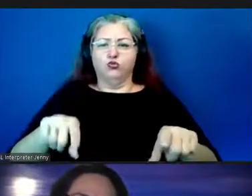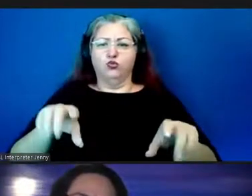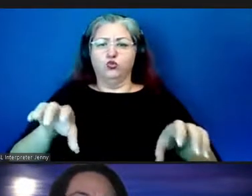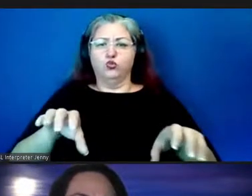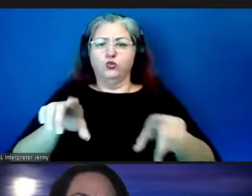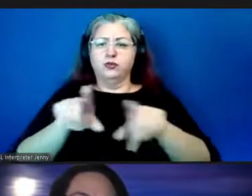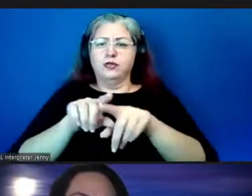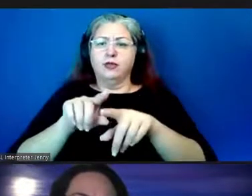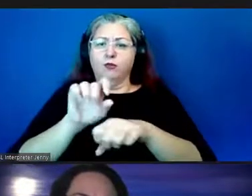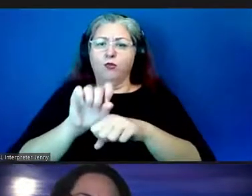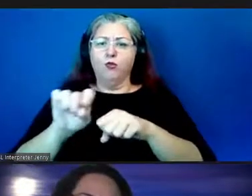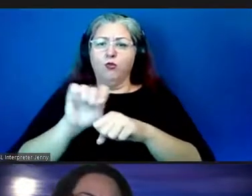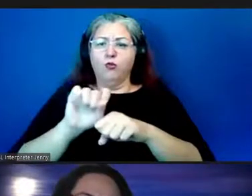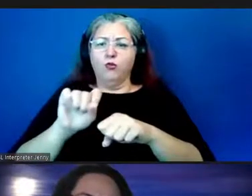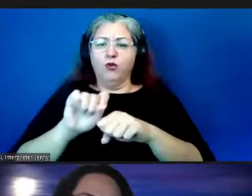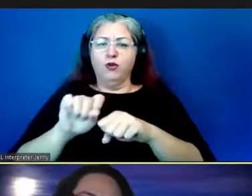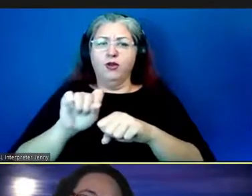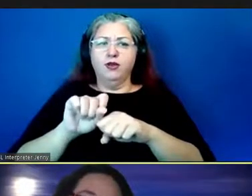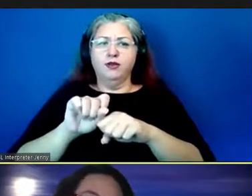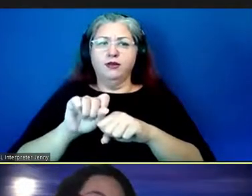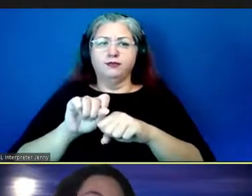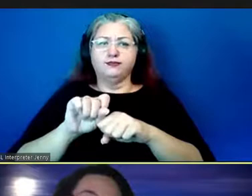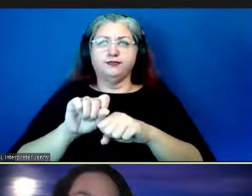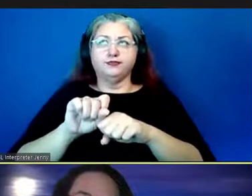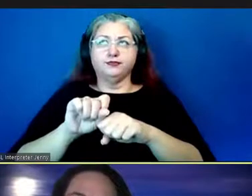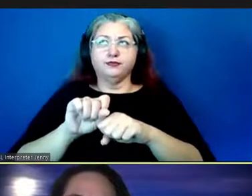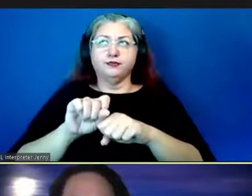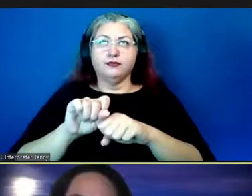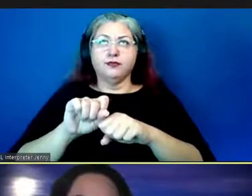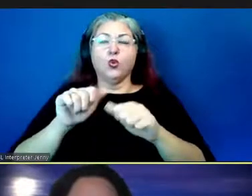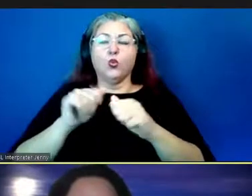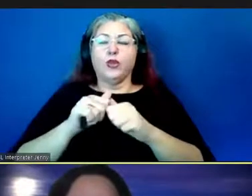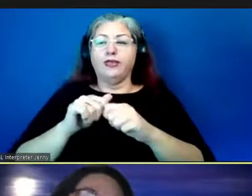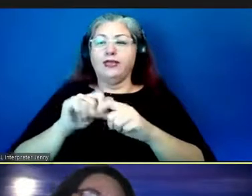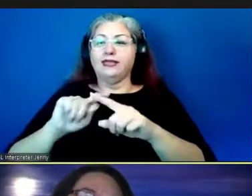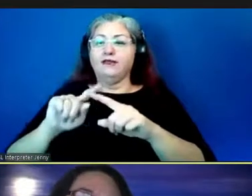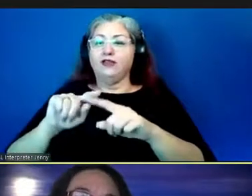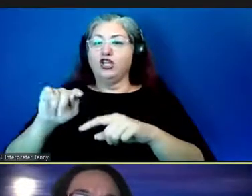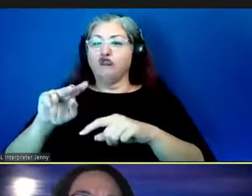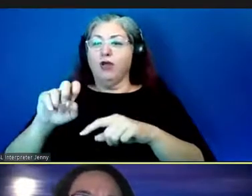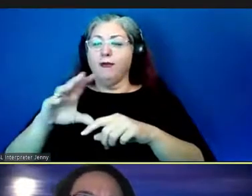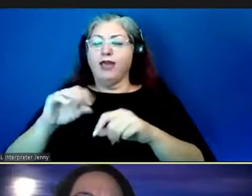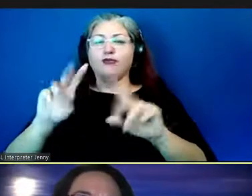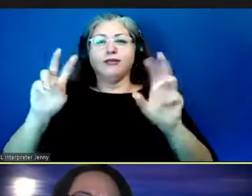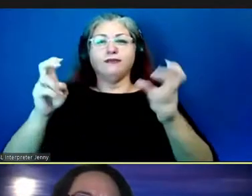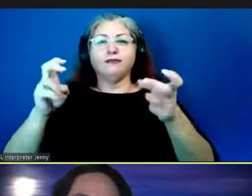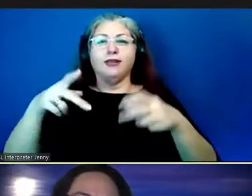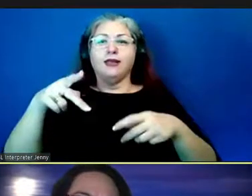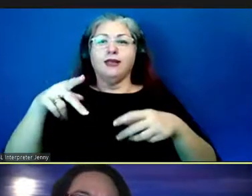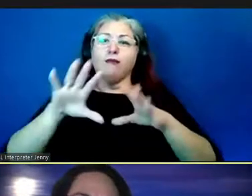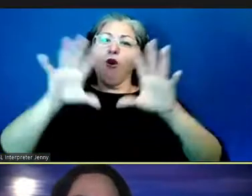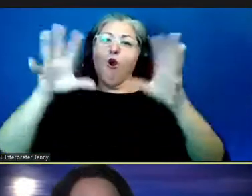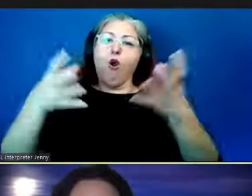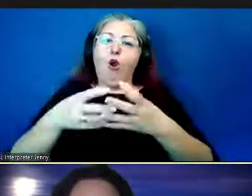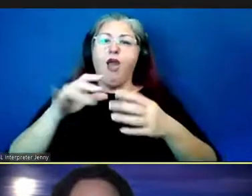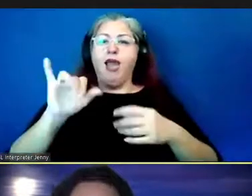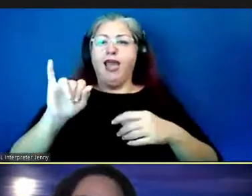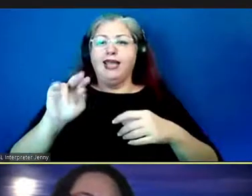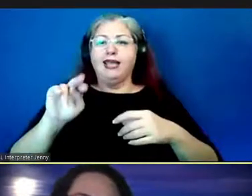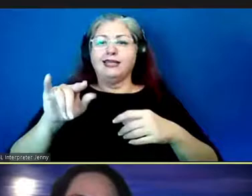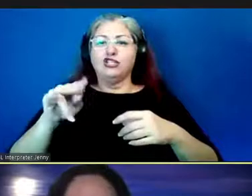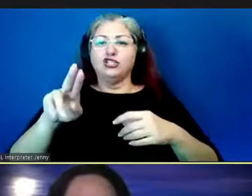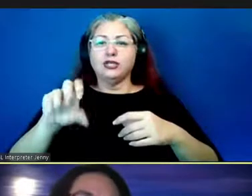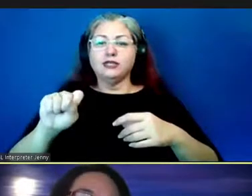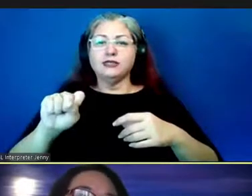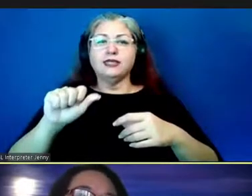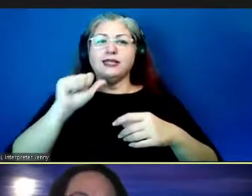um in you know inter-tribally sort of pan-indigenous right and not have to melt down or boil